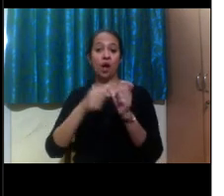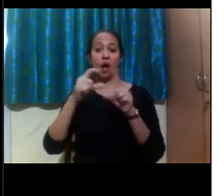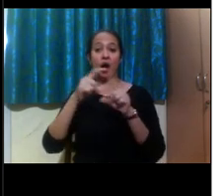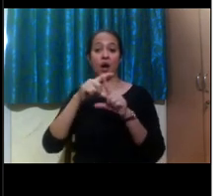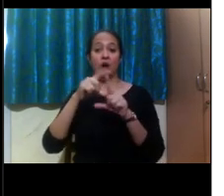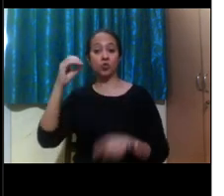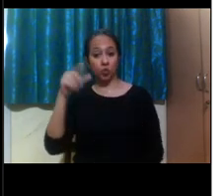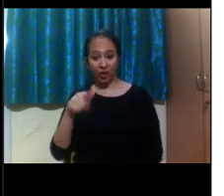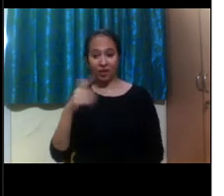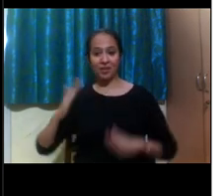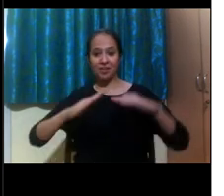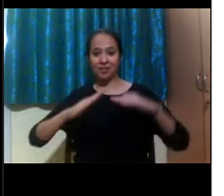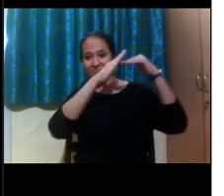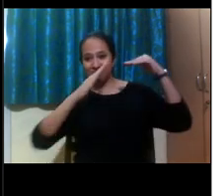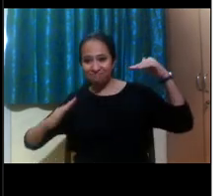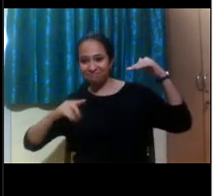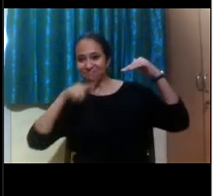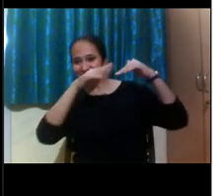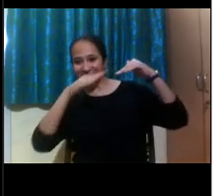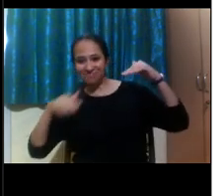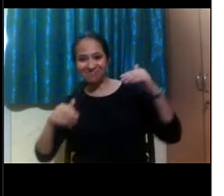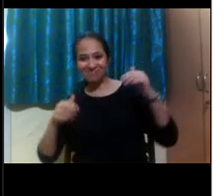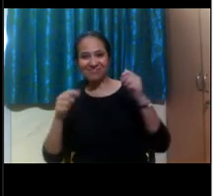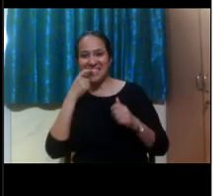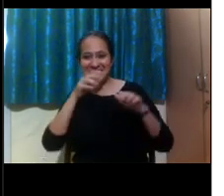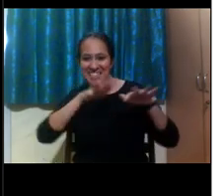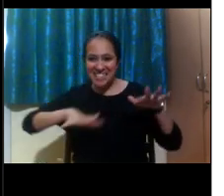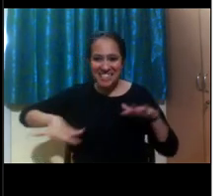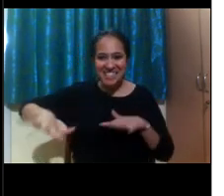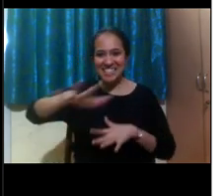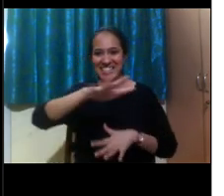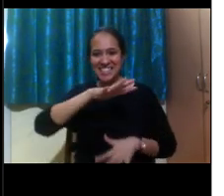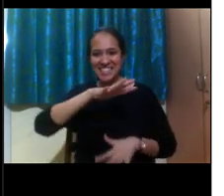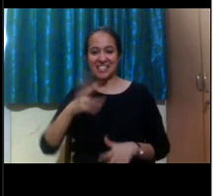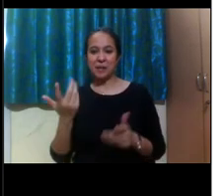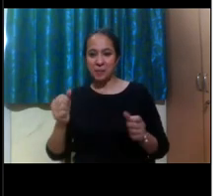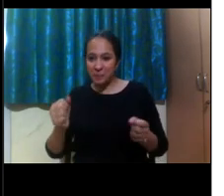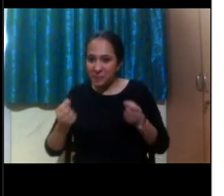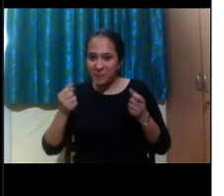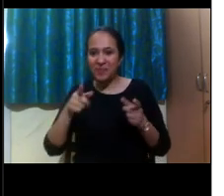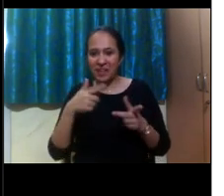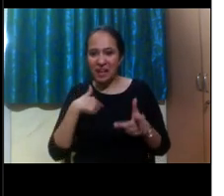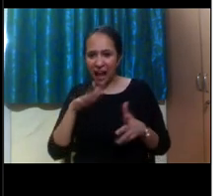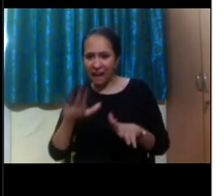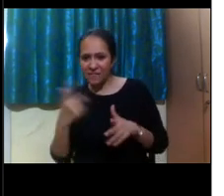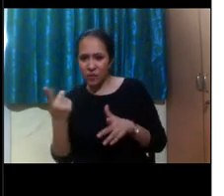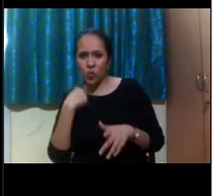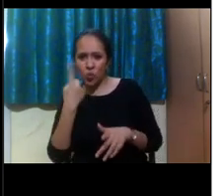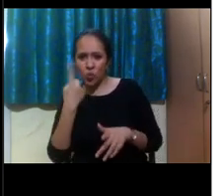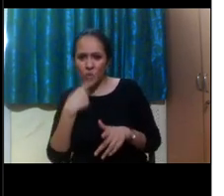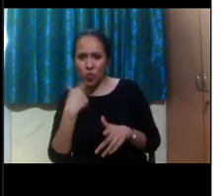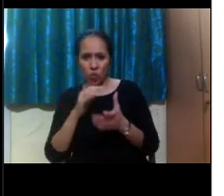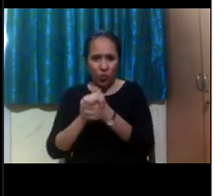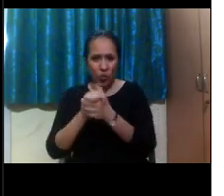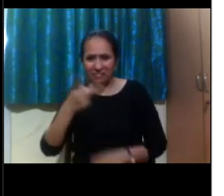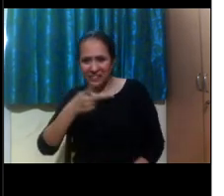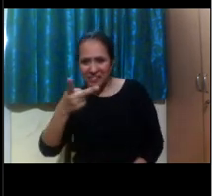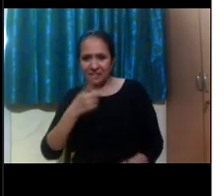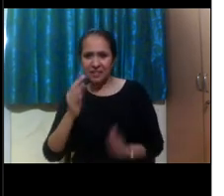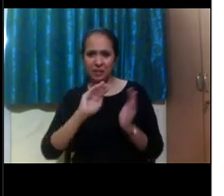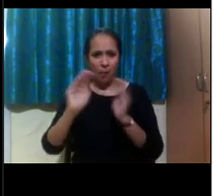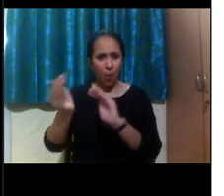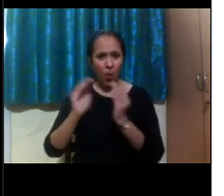snow slope, ski slope, and he's got a vest that says blind skier and he's with somebody that has a vest that says guide.